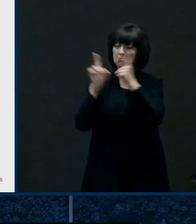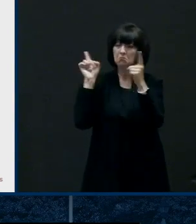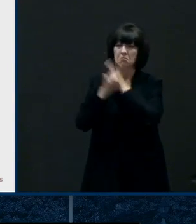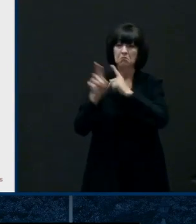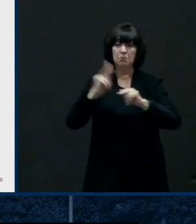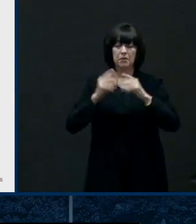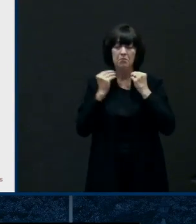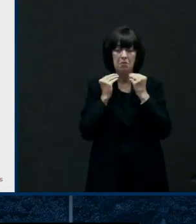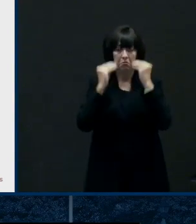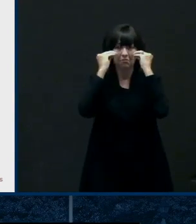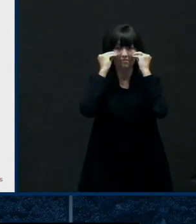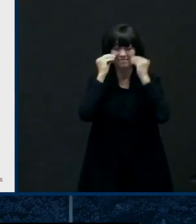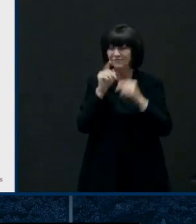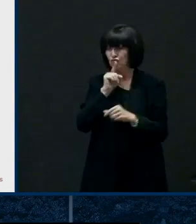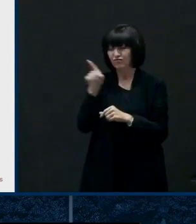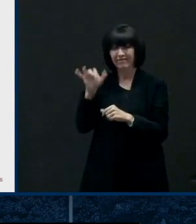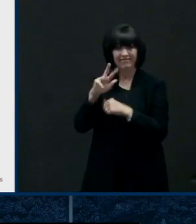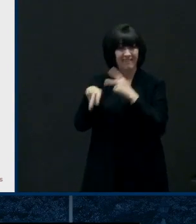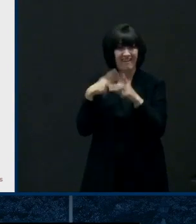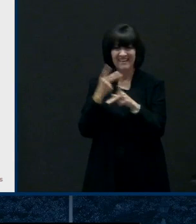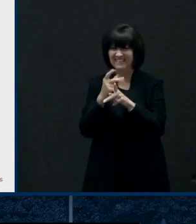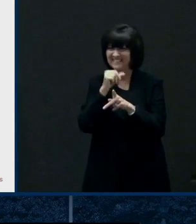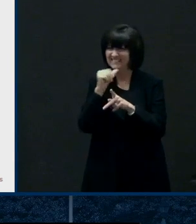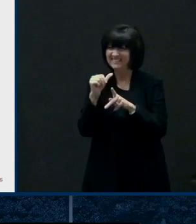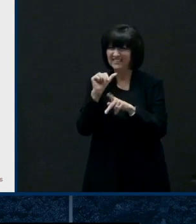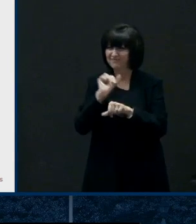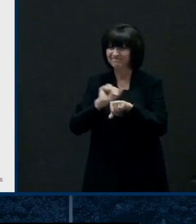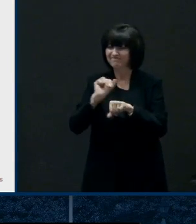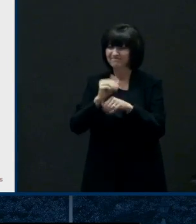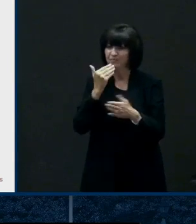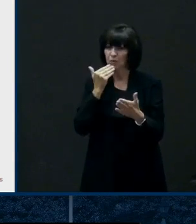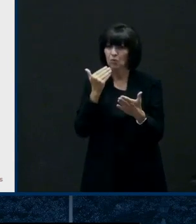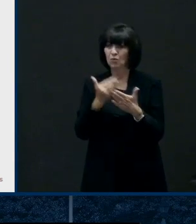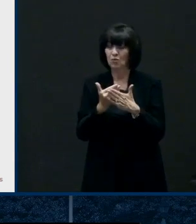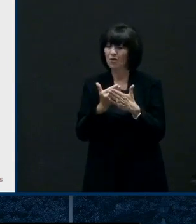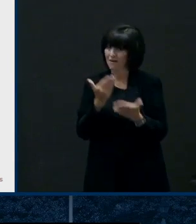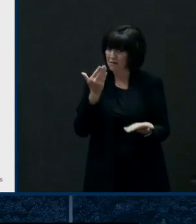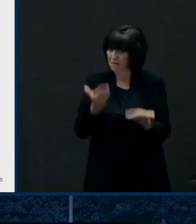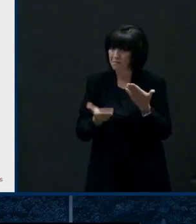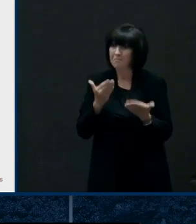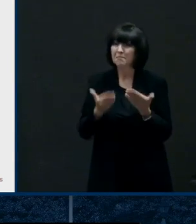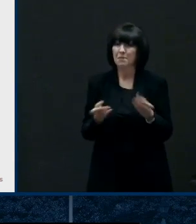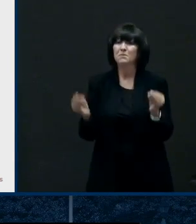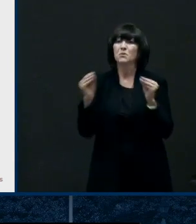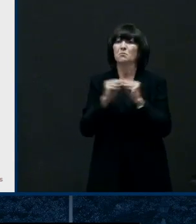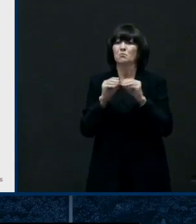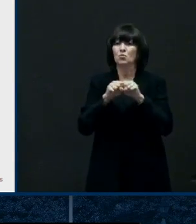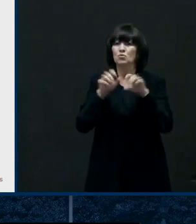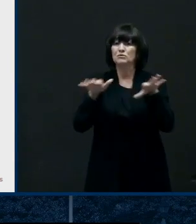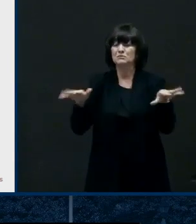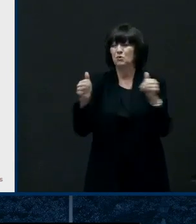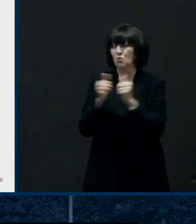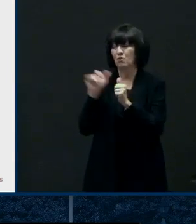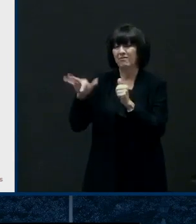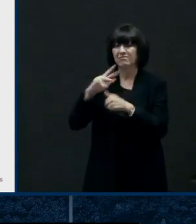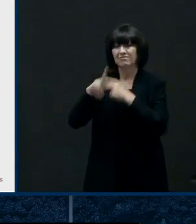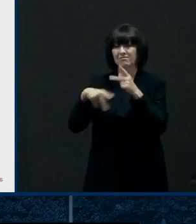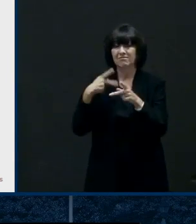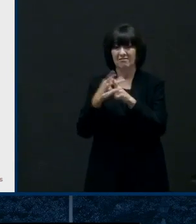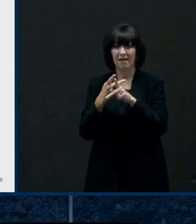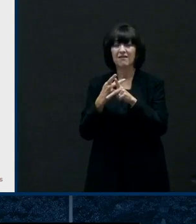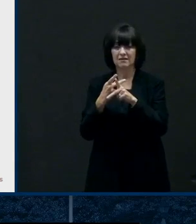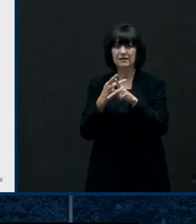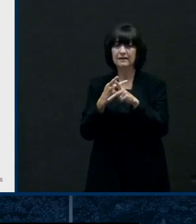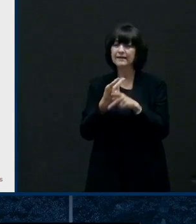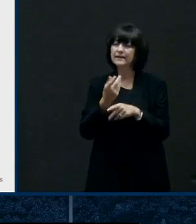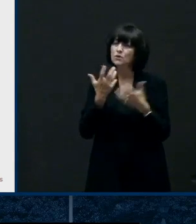that these really don't work well in fact you may even have an increased um spread of droplets with these types of face coverings so we want to make